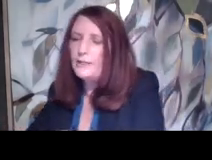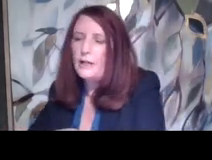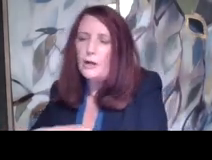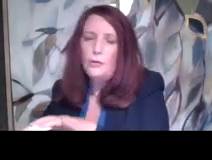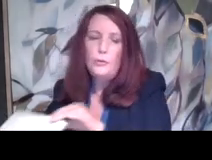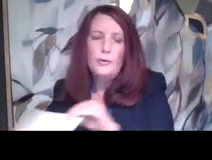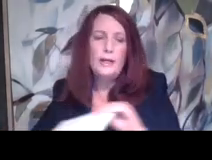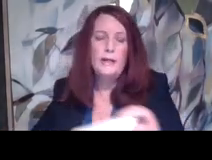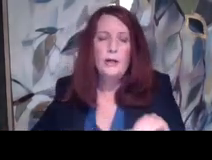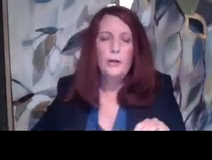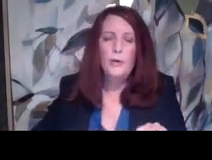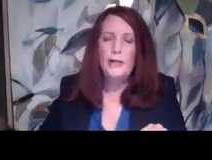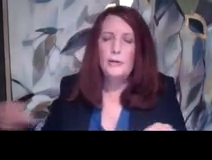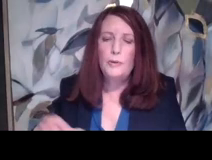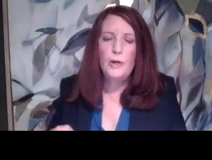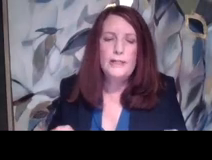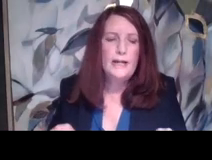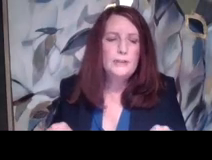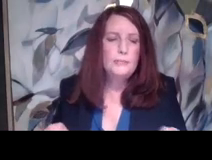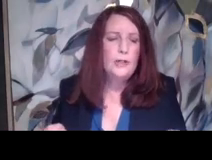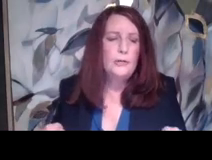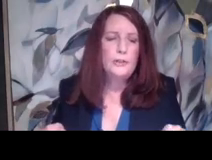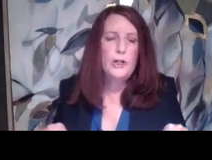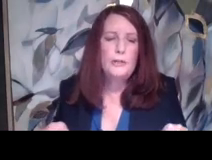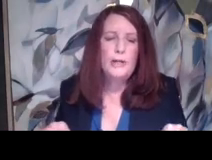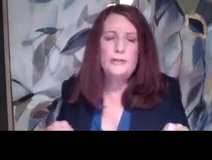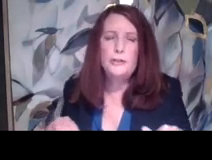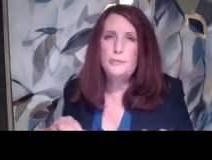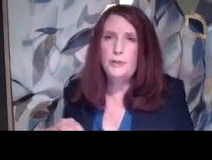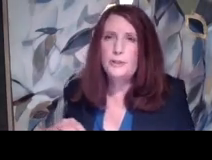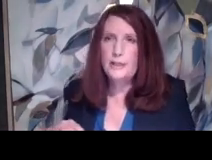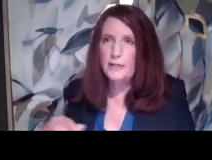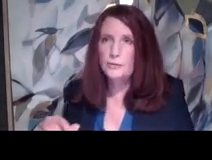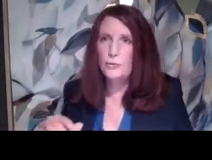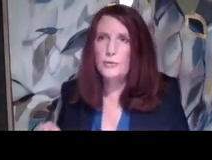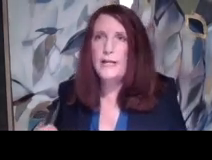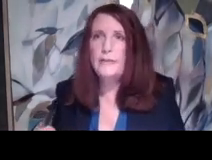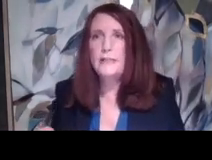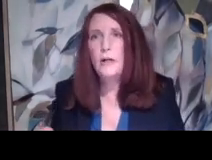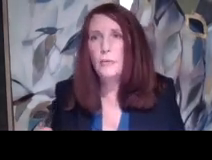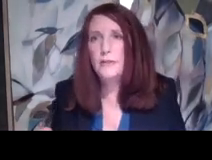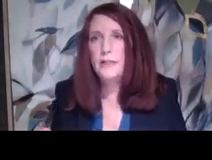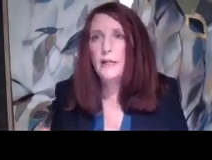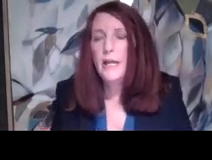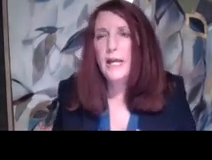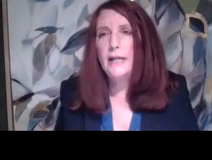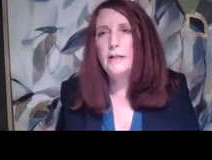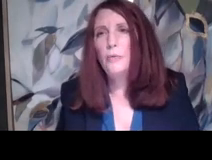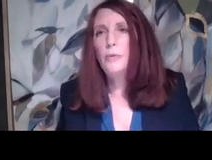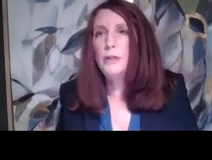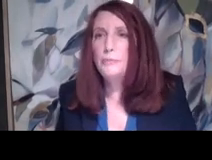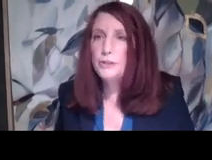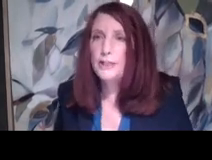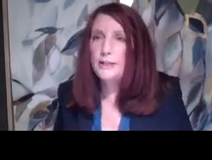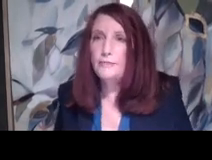who, who want, we wanted to have someone who could talk about their experience at high school and how they dealt with it. And